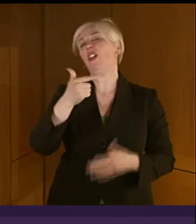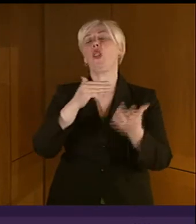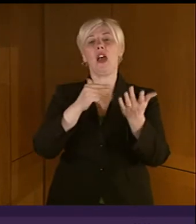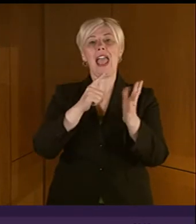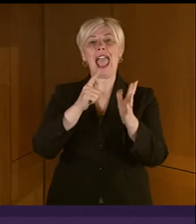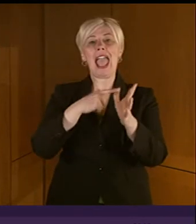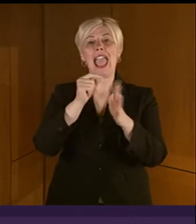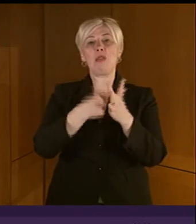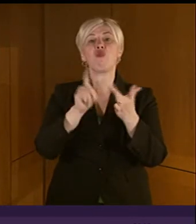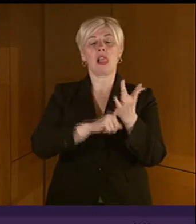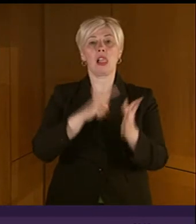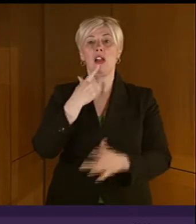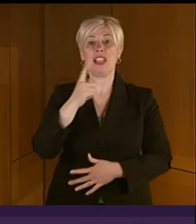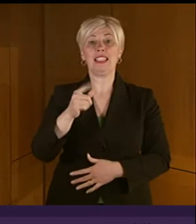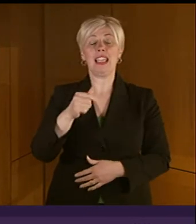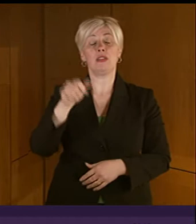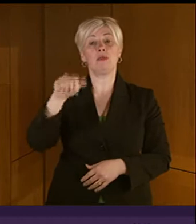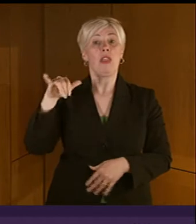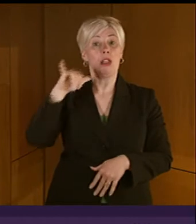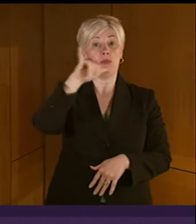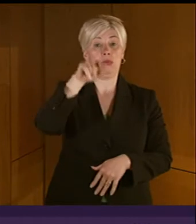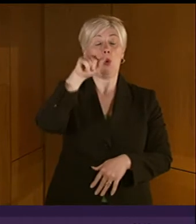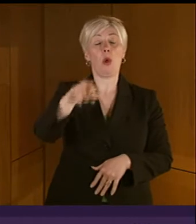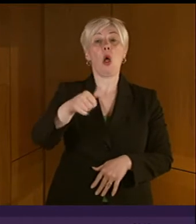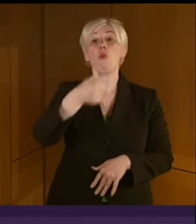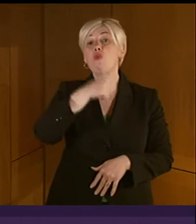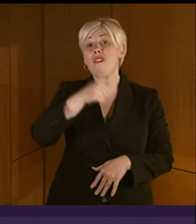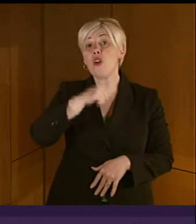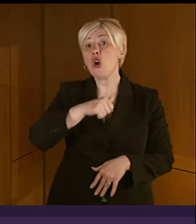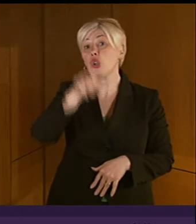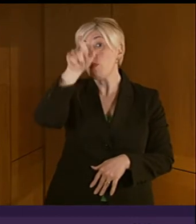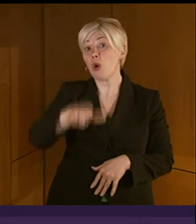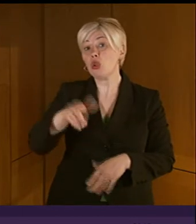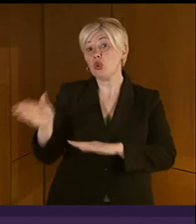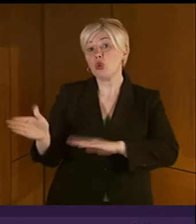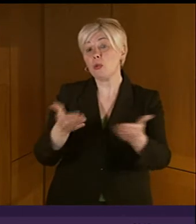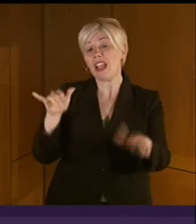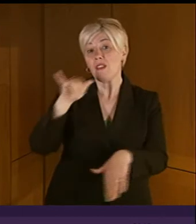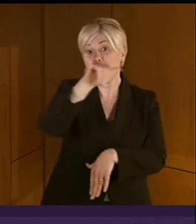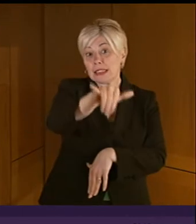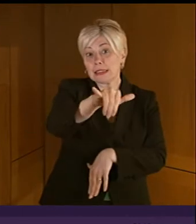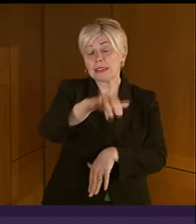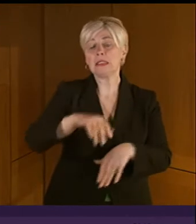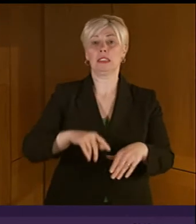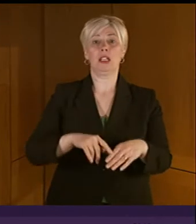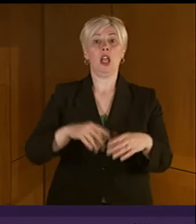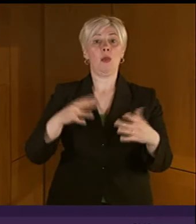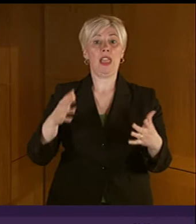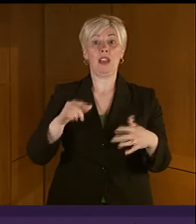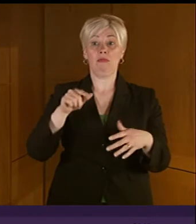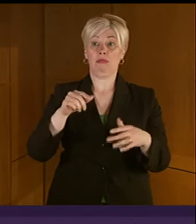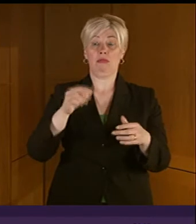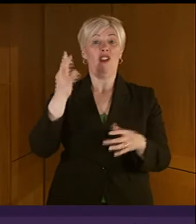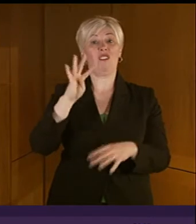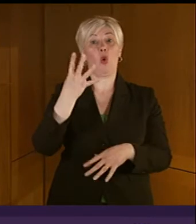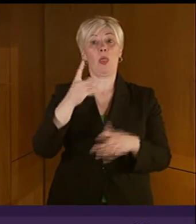Air Services was named as the preferred bidder with a full mark score for pricing? And on the 24th of April, the Council said it was looking forward to a mutually